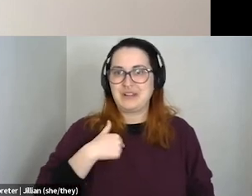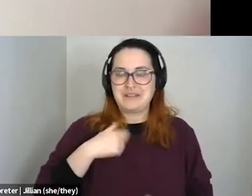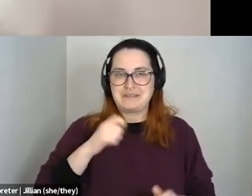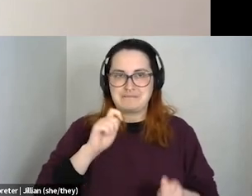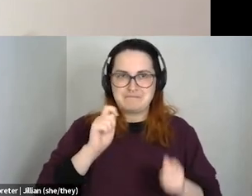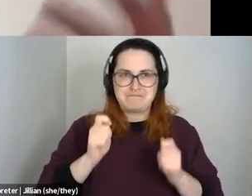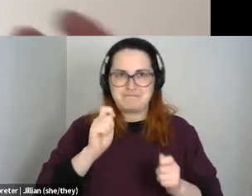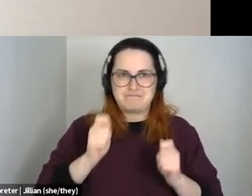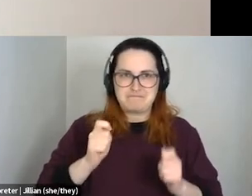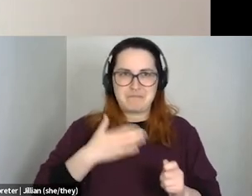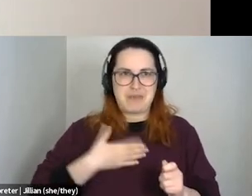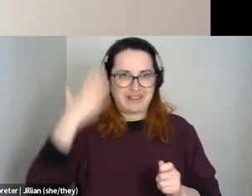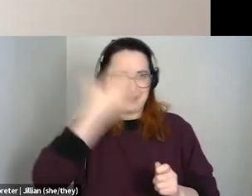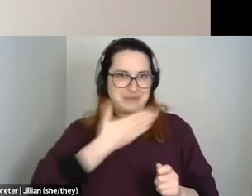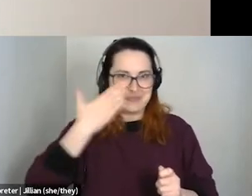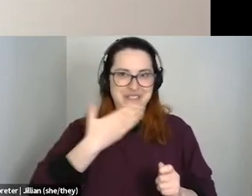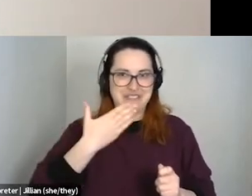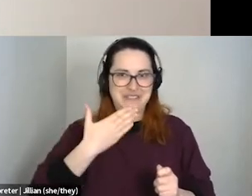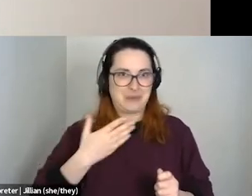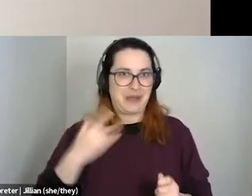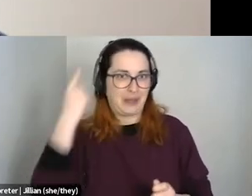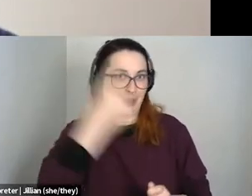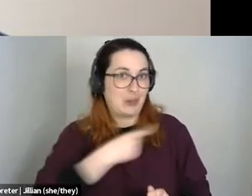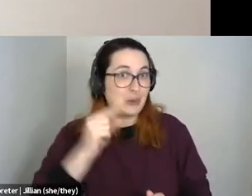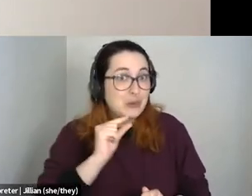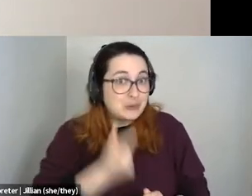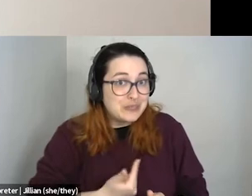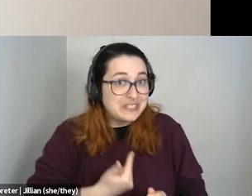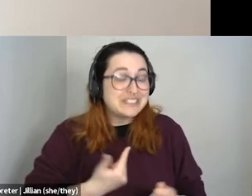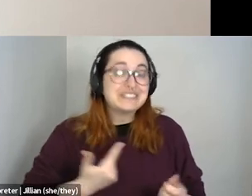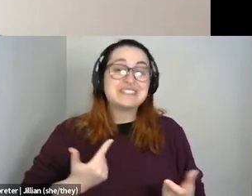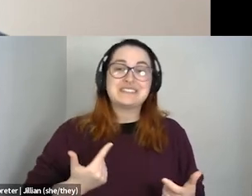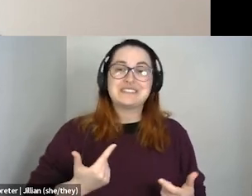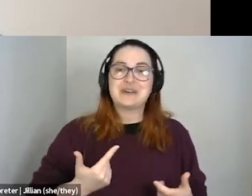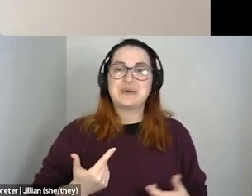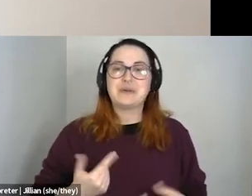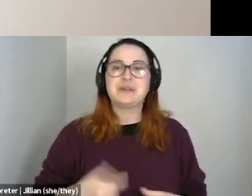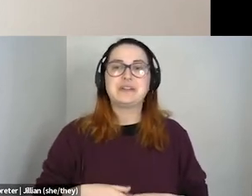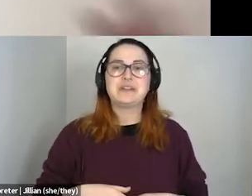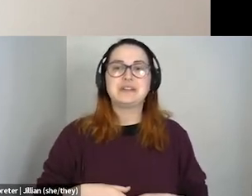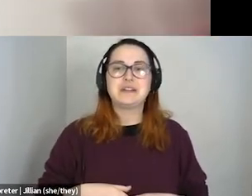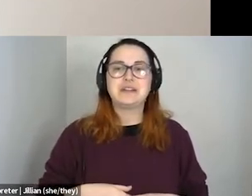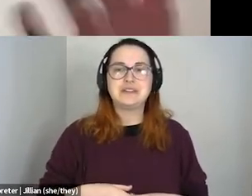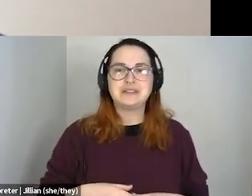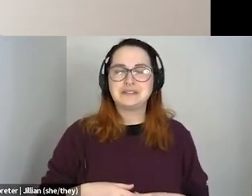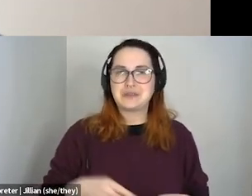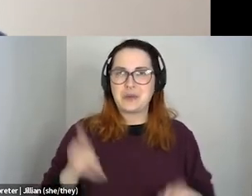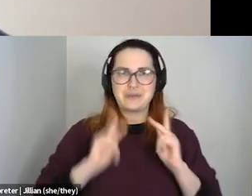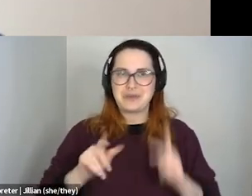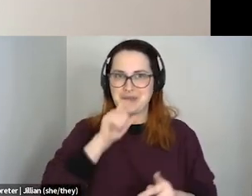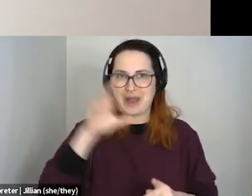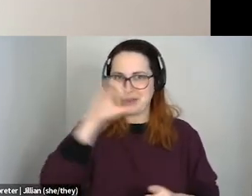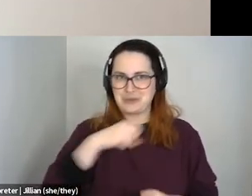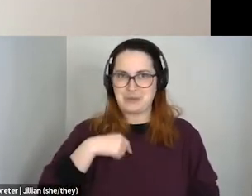like a level of queer visibility so that at least I don't get like, you know, I don't get straight washed too much.